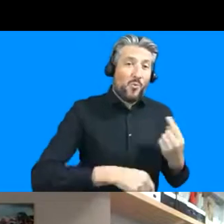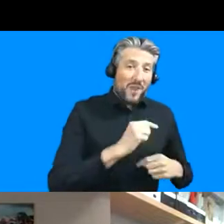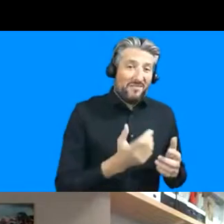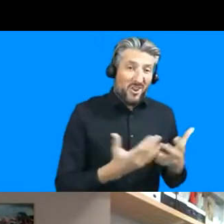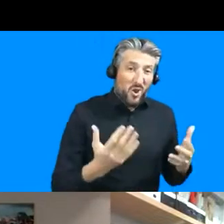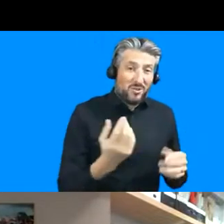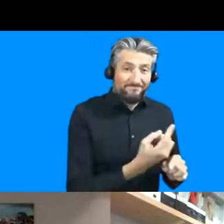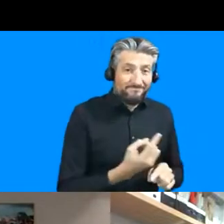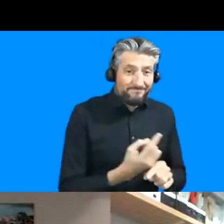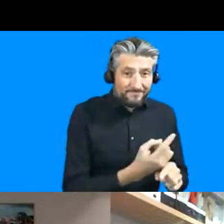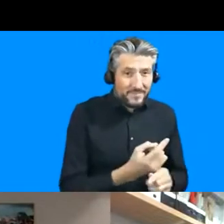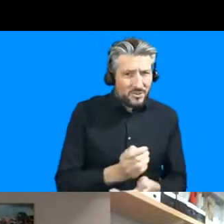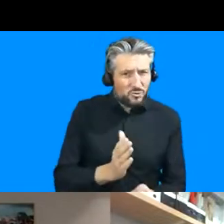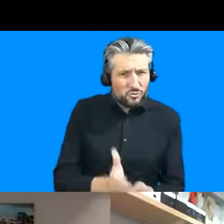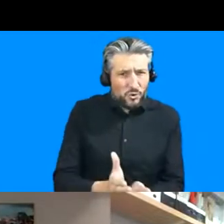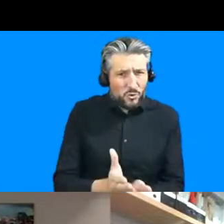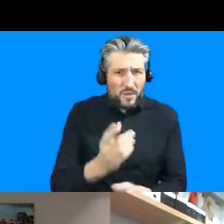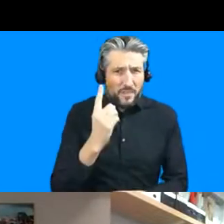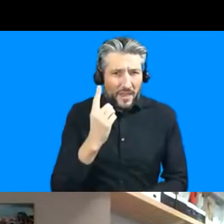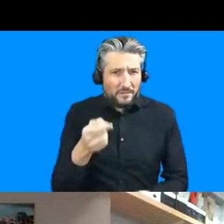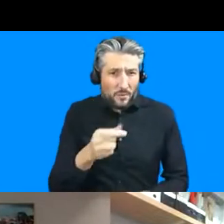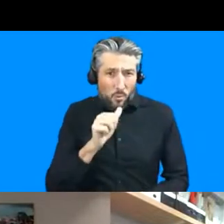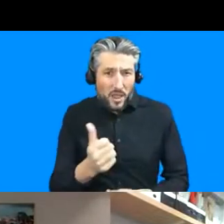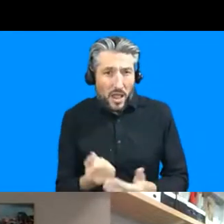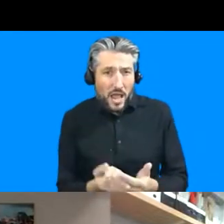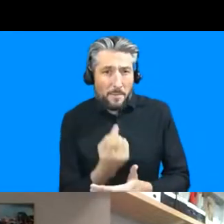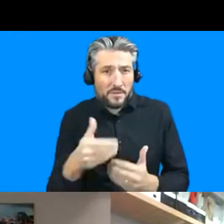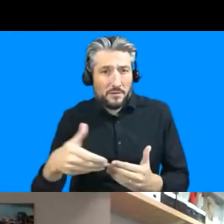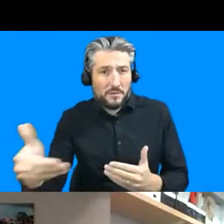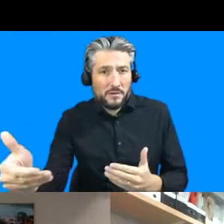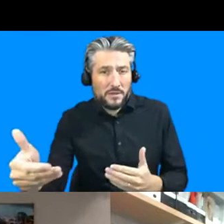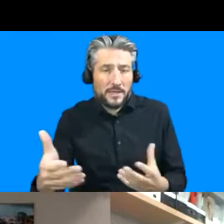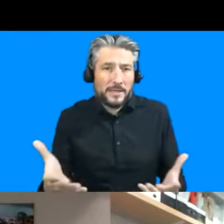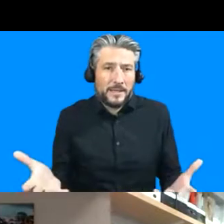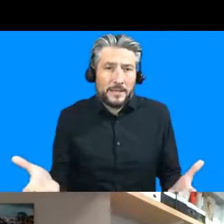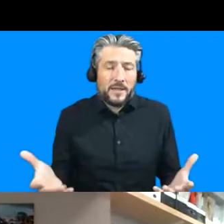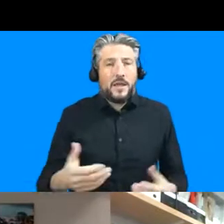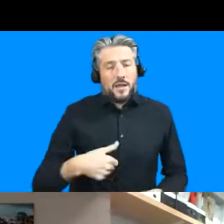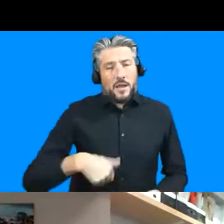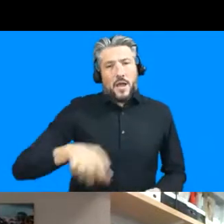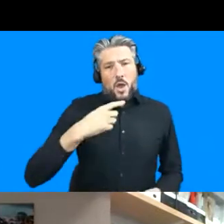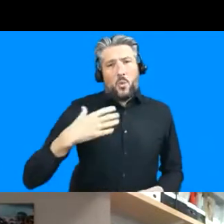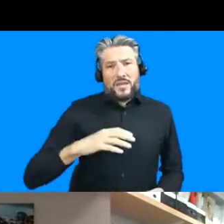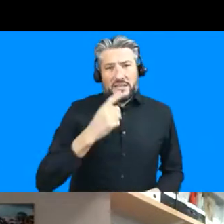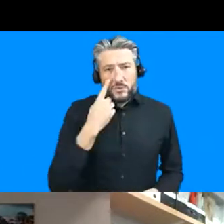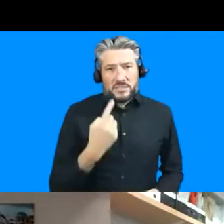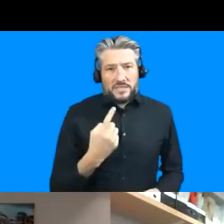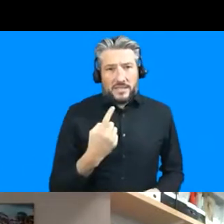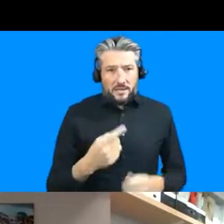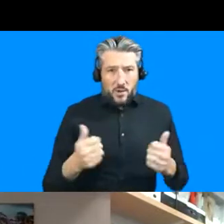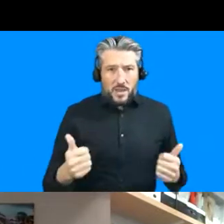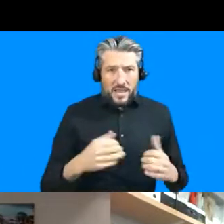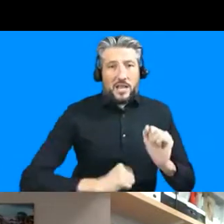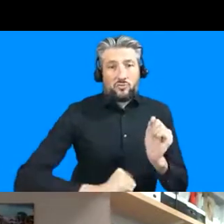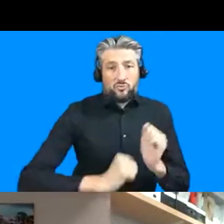for that to be so we have to really begin to see beyond these technical or in the technical aspects of infrastructures